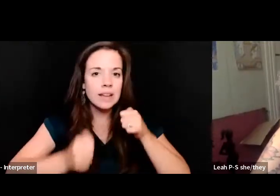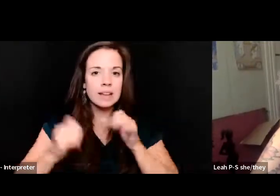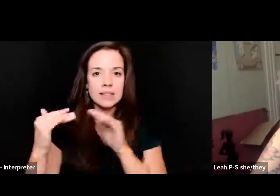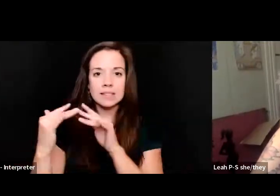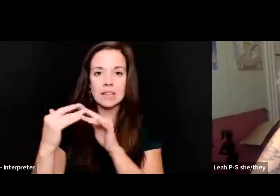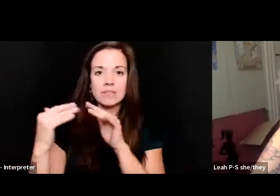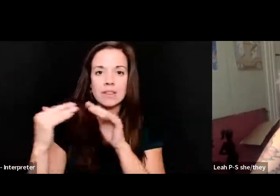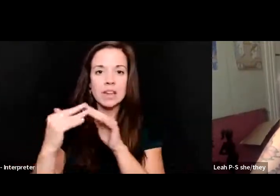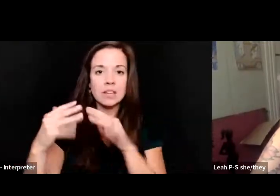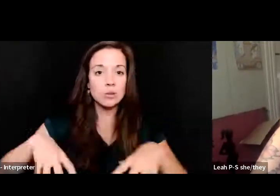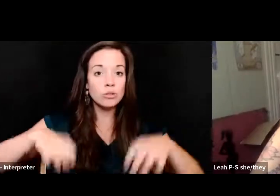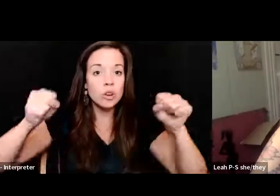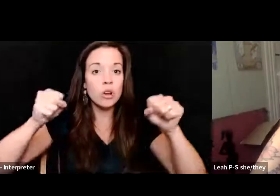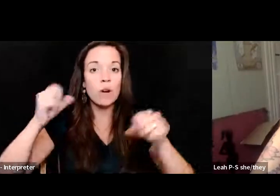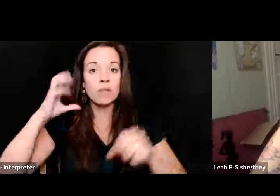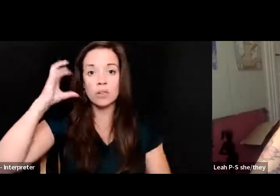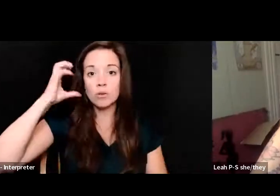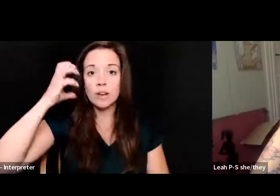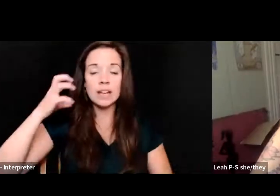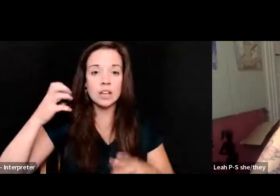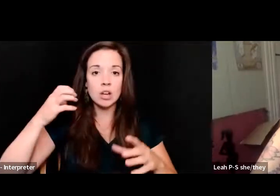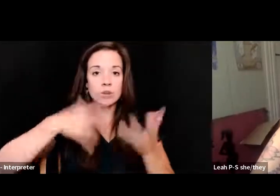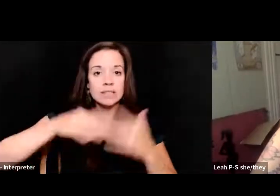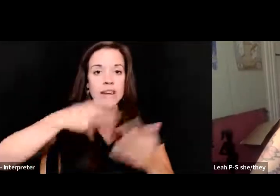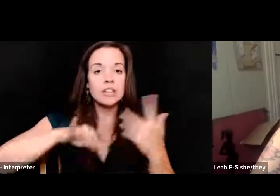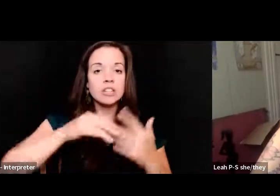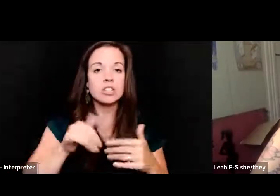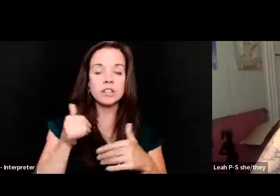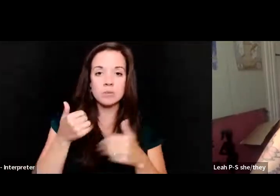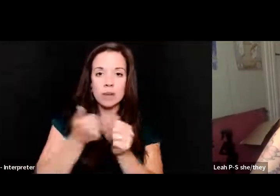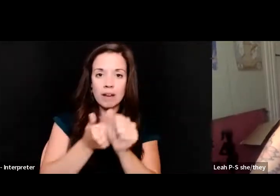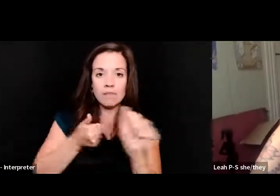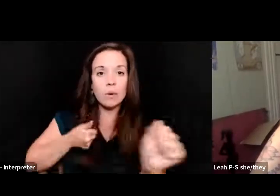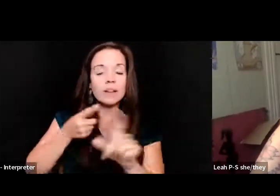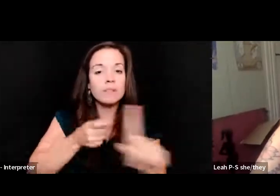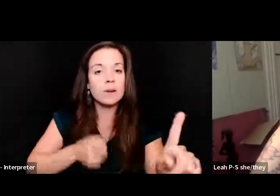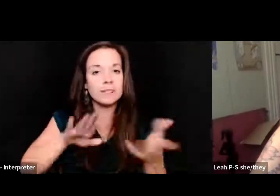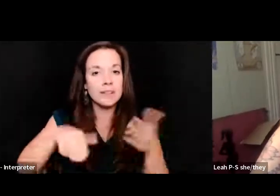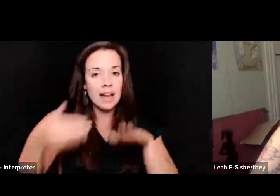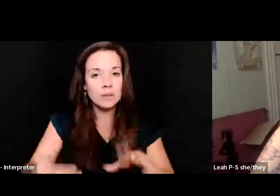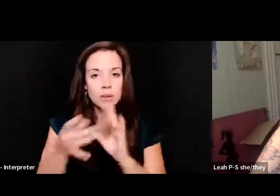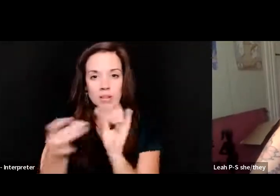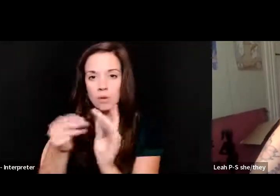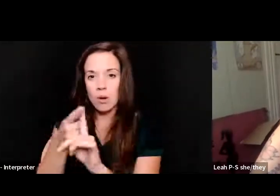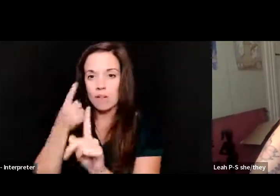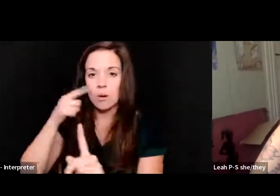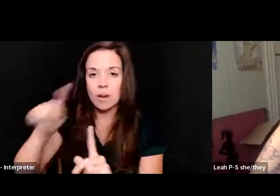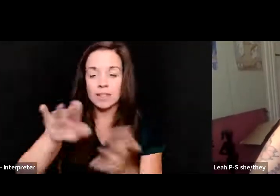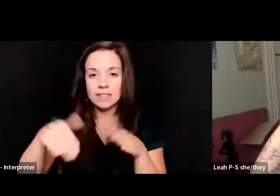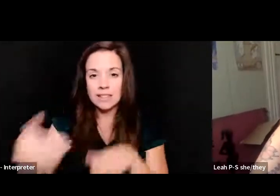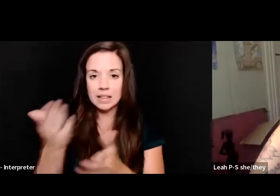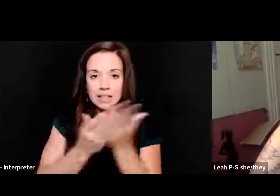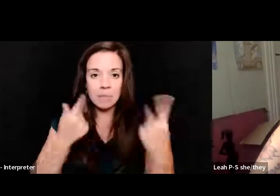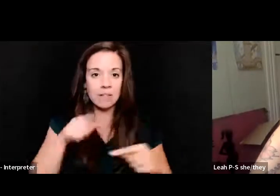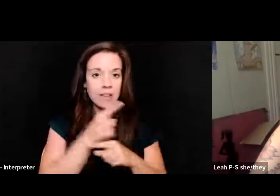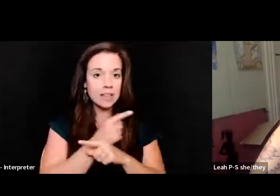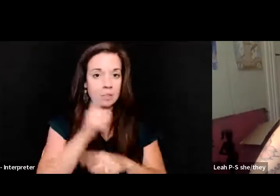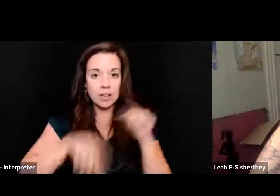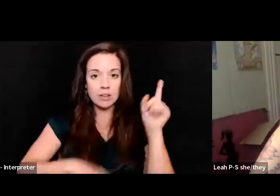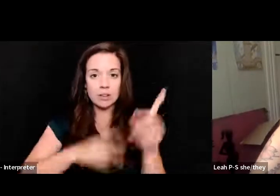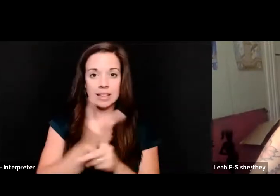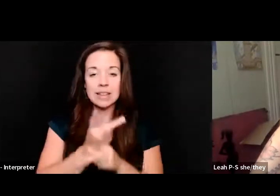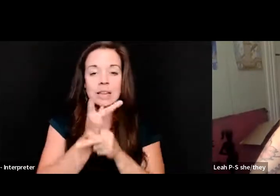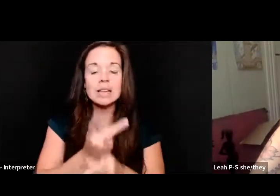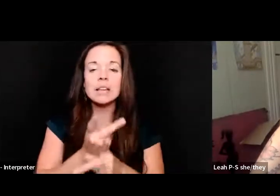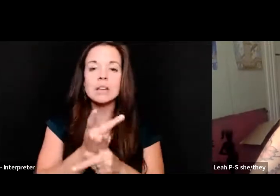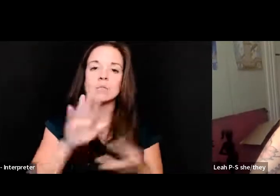You took over the radio station. We kept each other from dying. We spoke for the dead. Some of us we couldn't keep. You died. We thought that